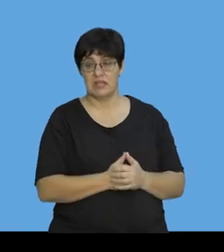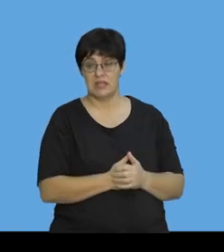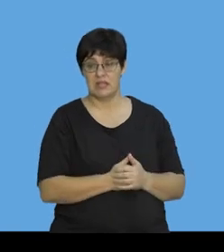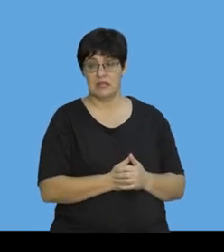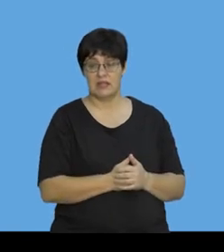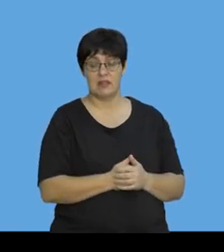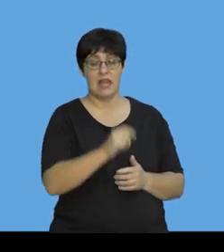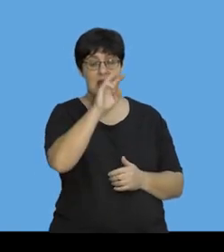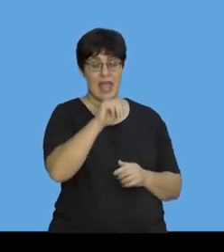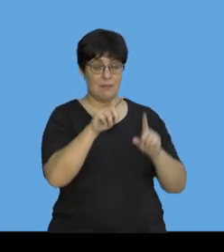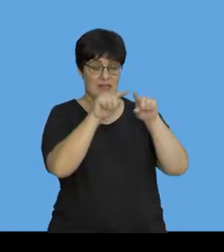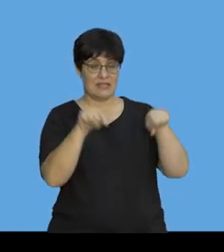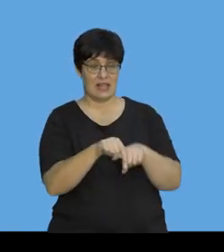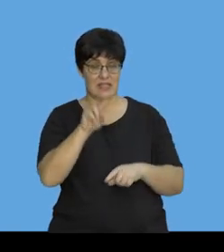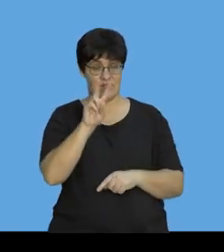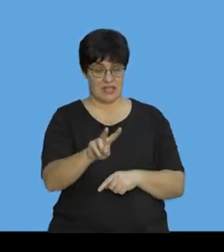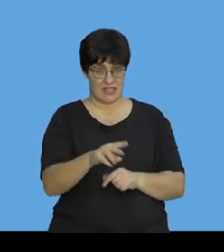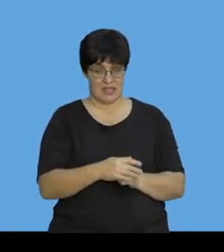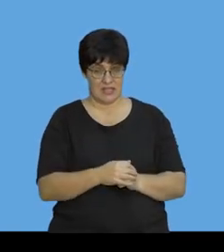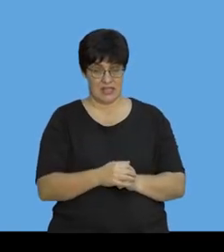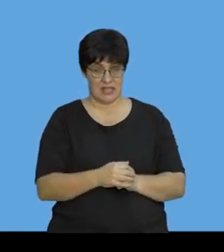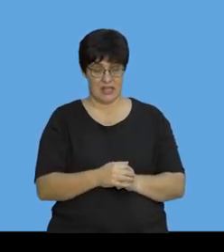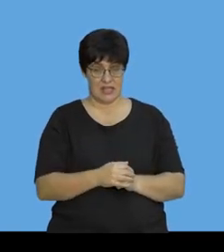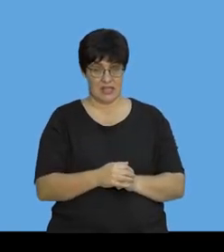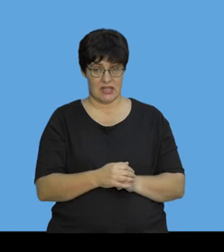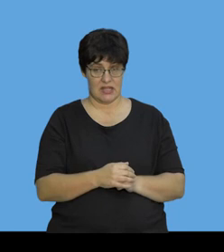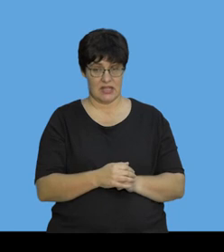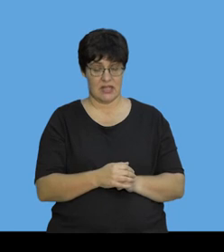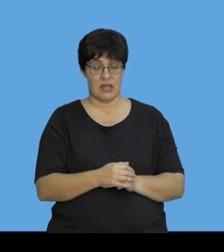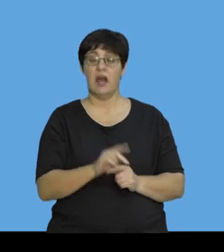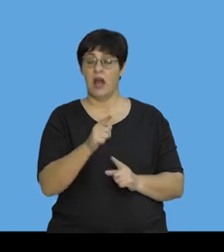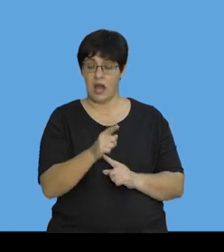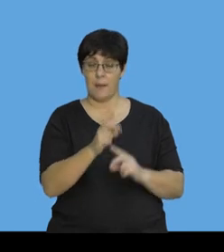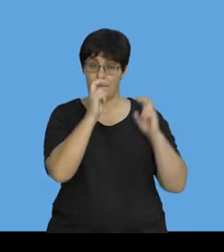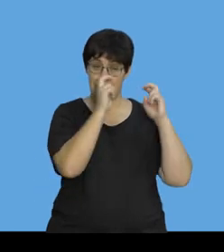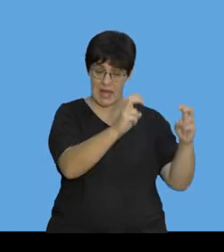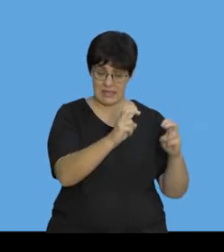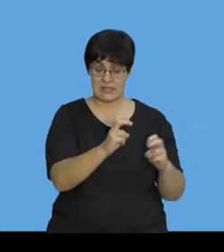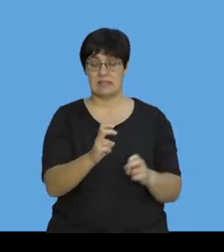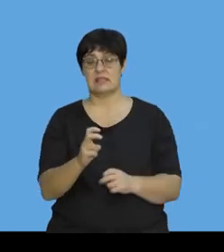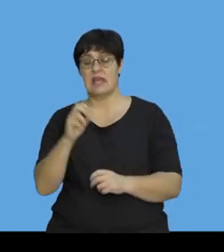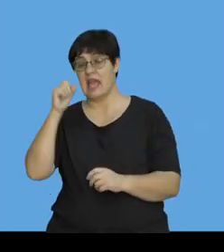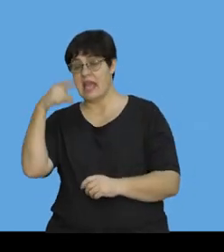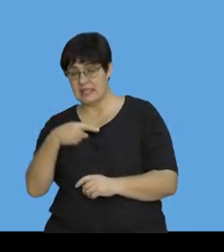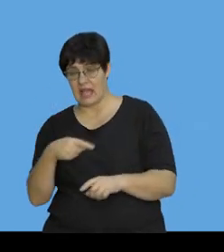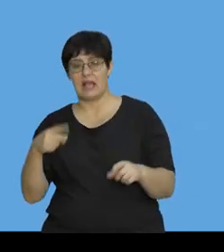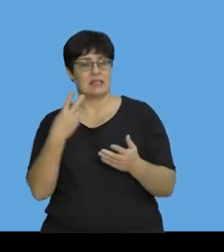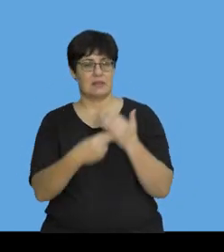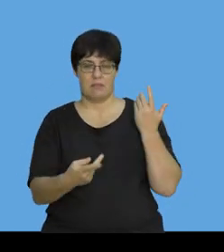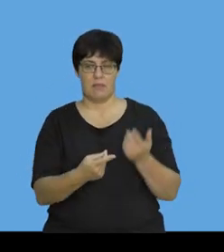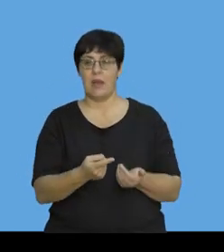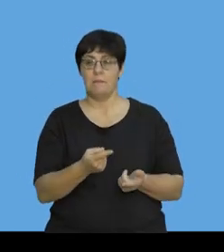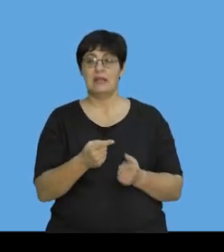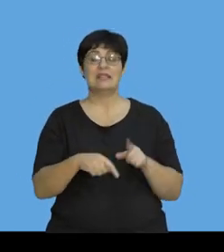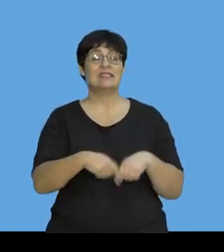agreed that M delta V is the same for both the insect and the bus. The